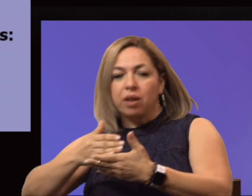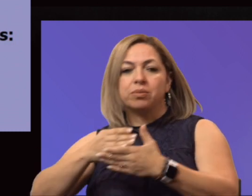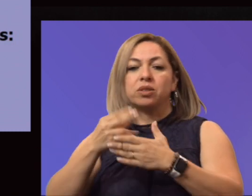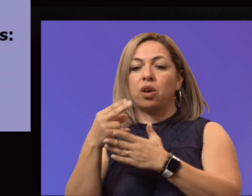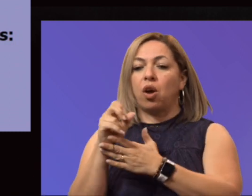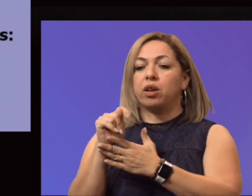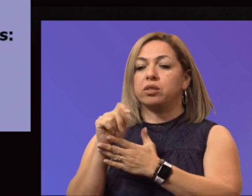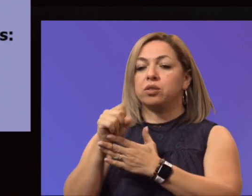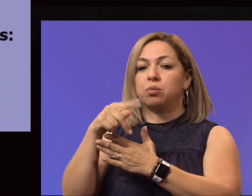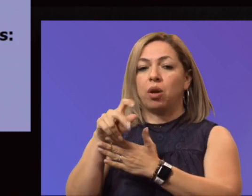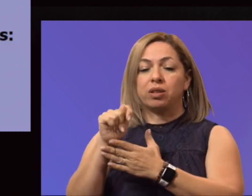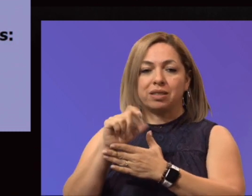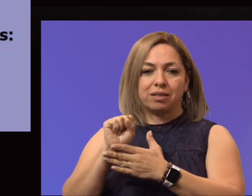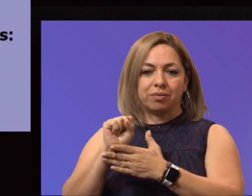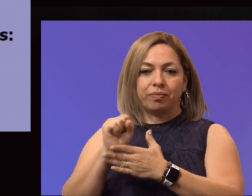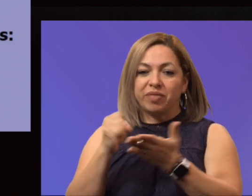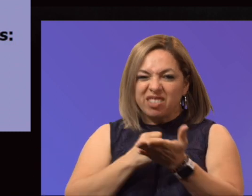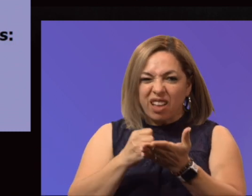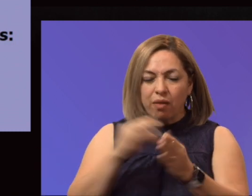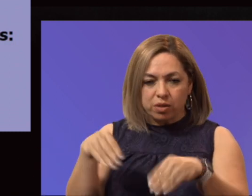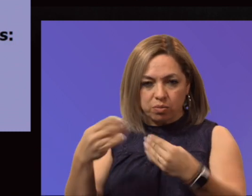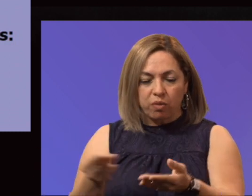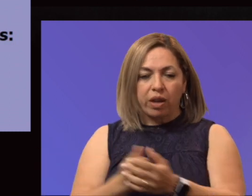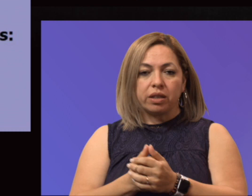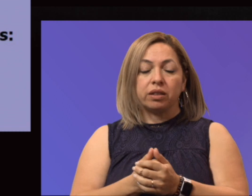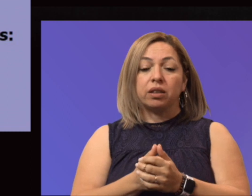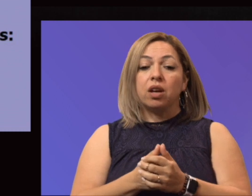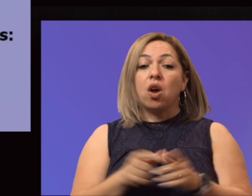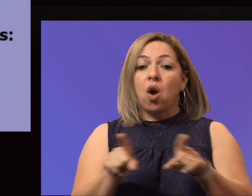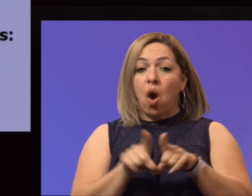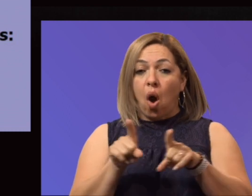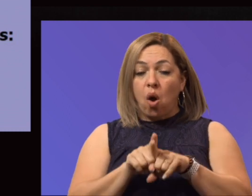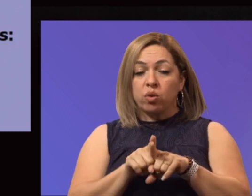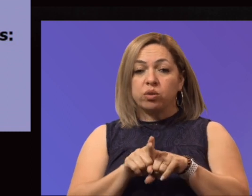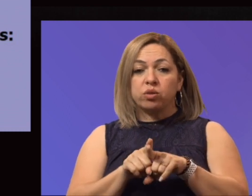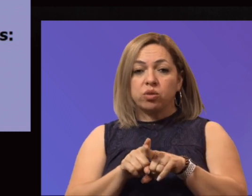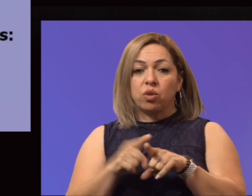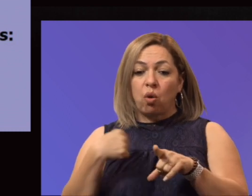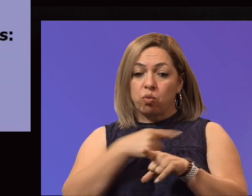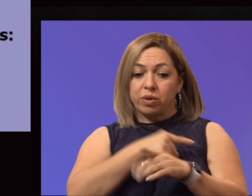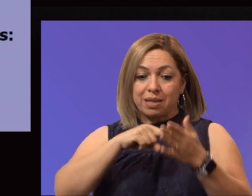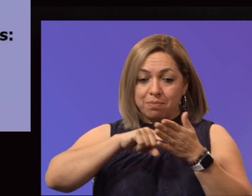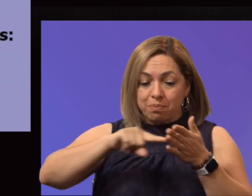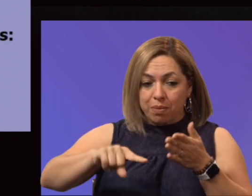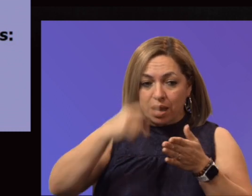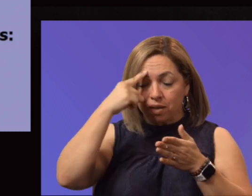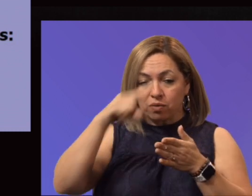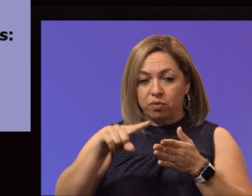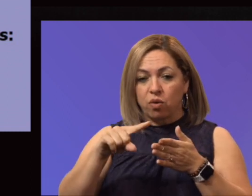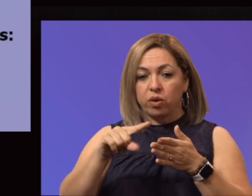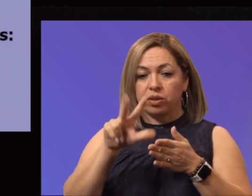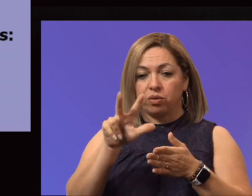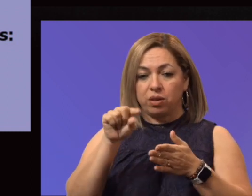In addition, we were able to waive or actually pay for utilizing HEERF dollars $3.4 million